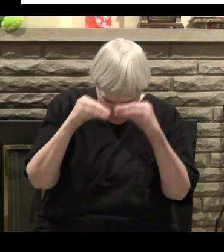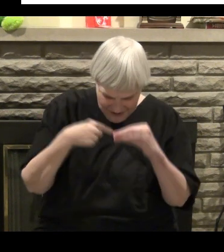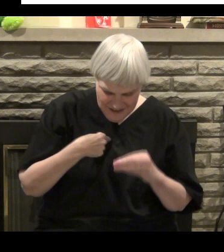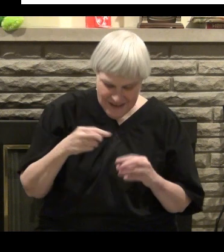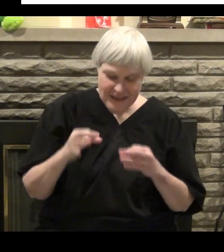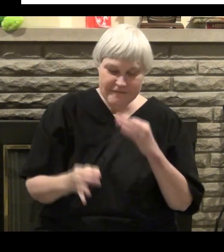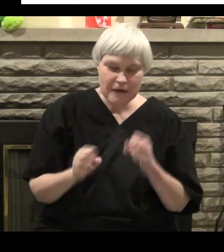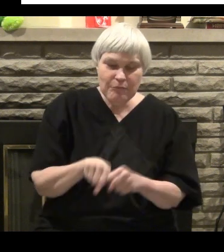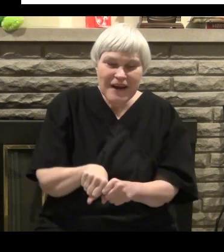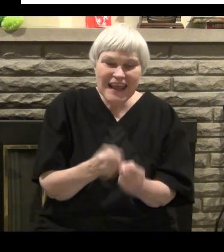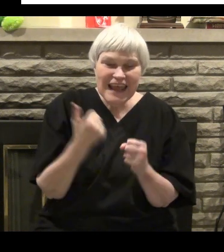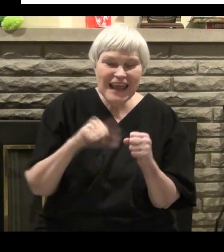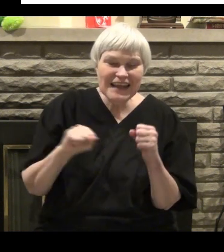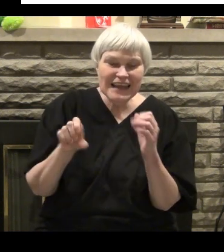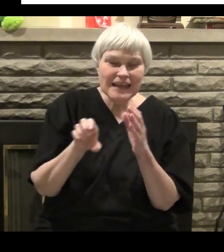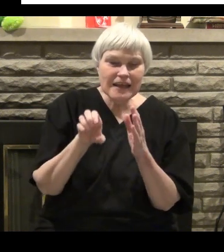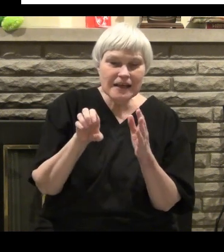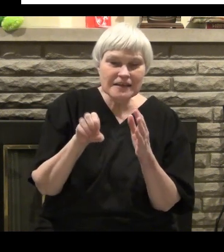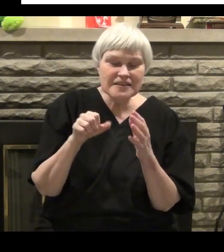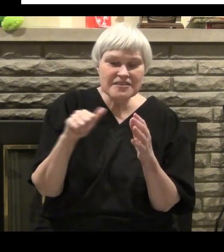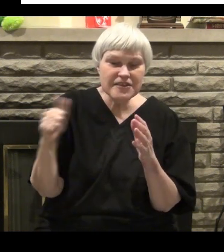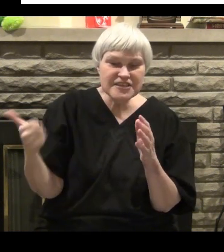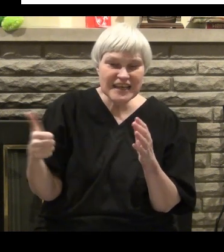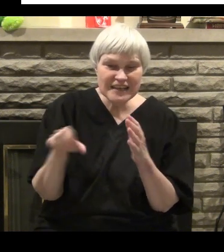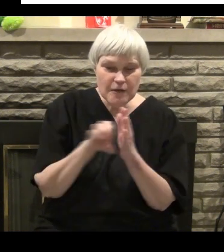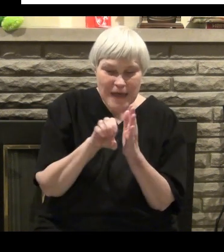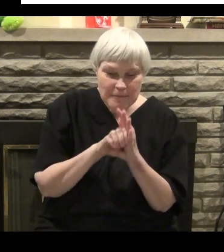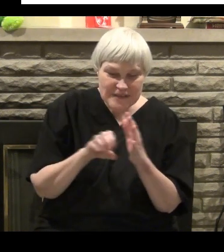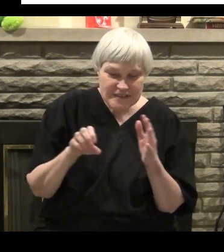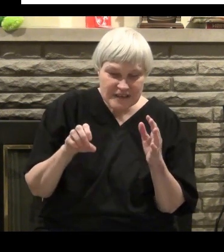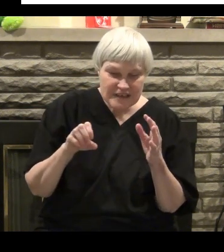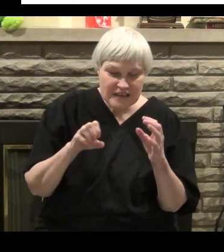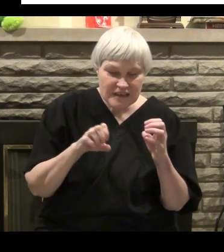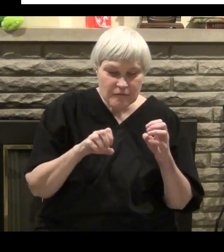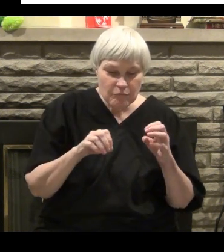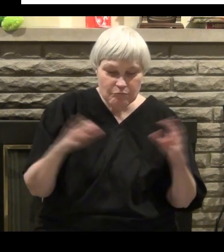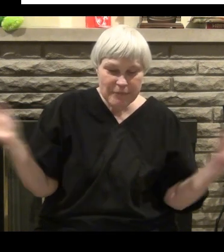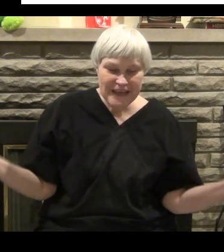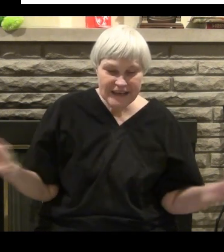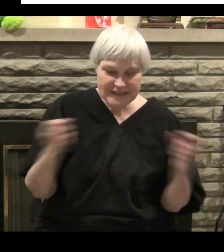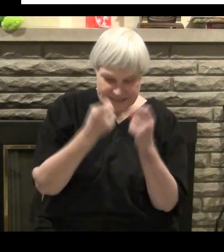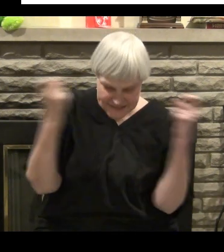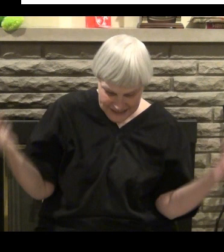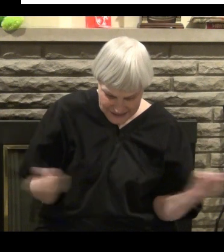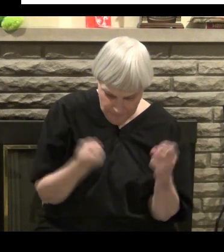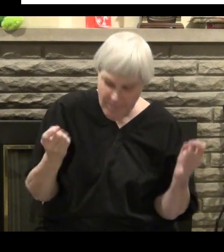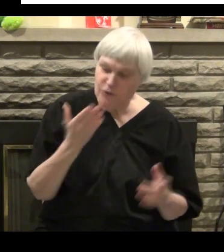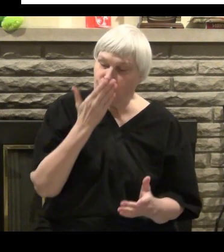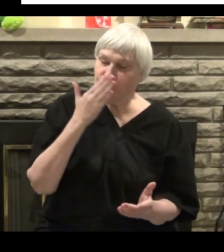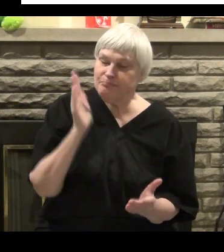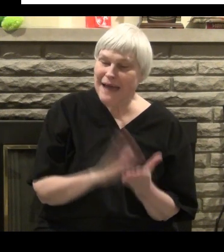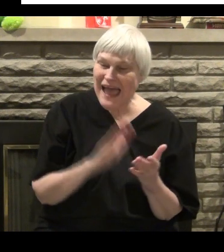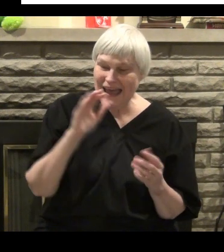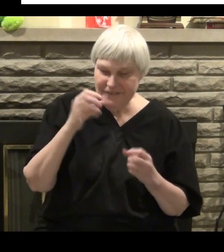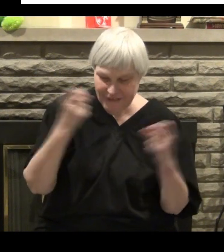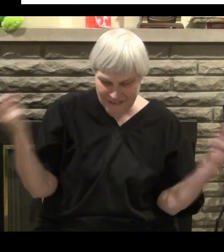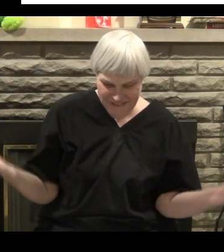Catechism class taught me too there. If I broke any one of the Ten Commandments, I committed a mortal sin.